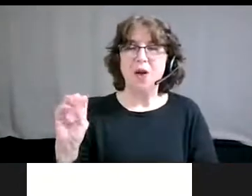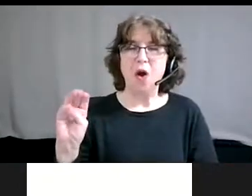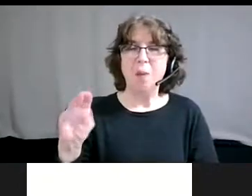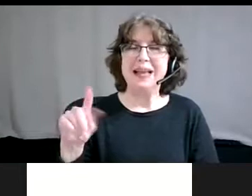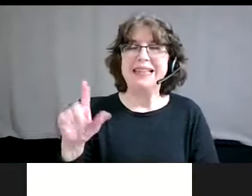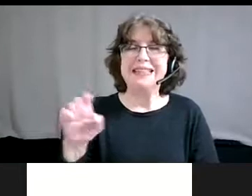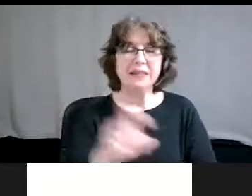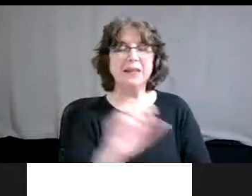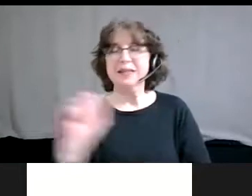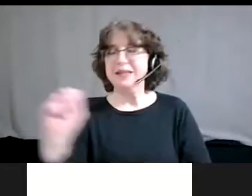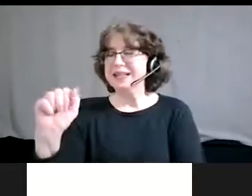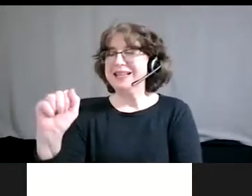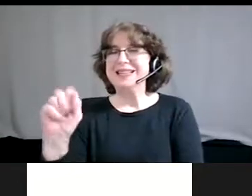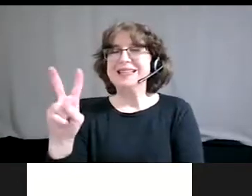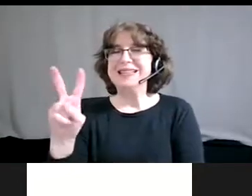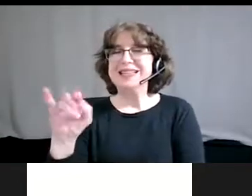something that you can work to disrupt.